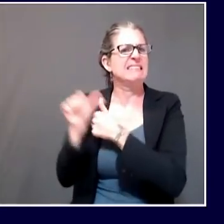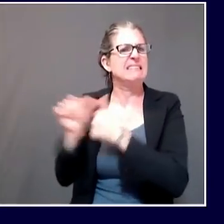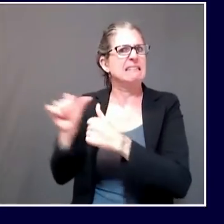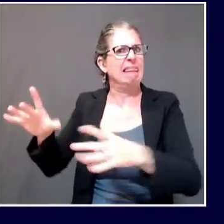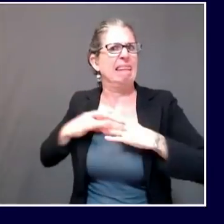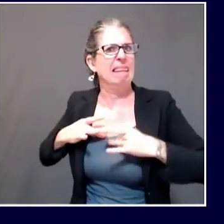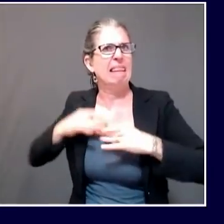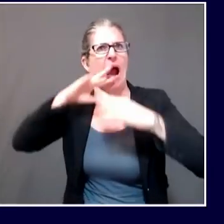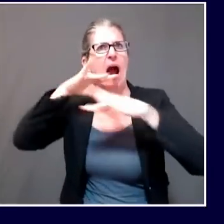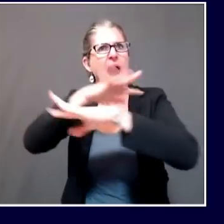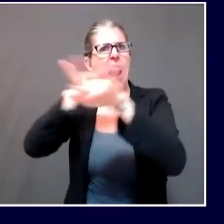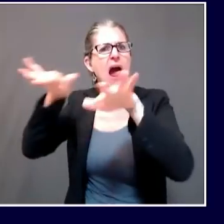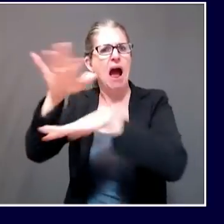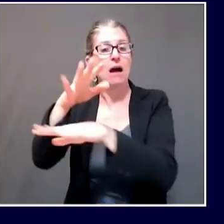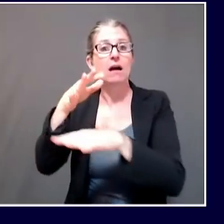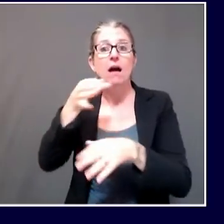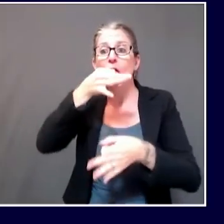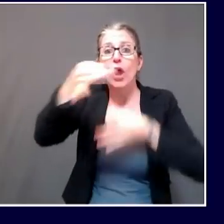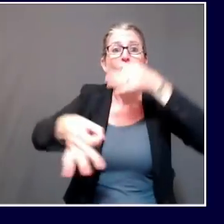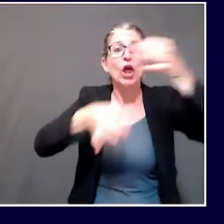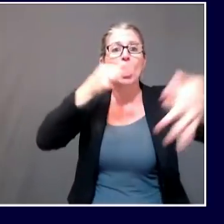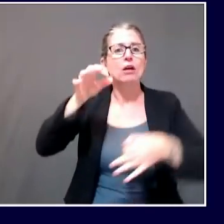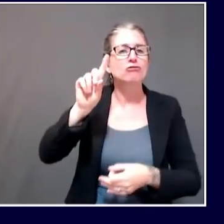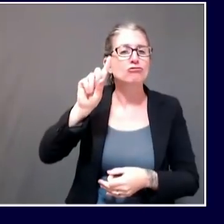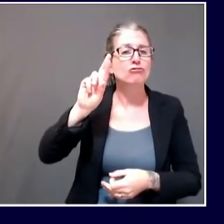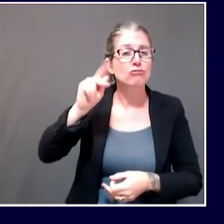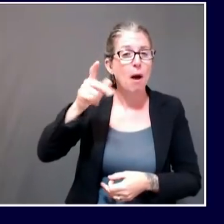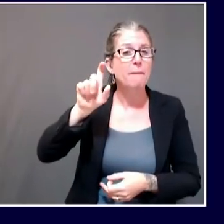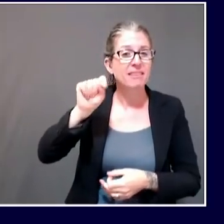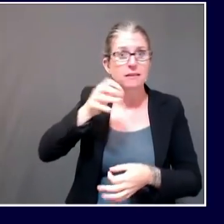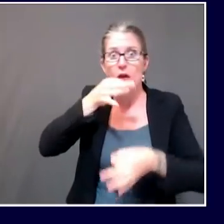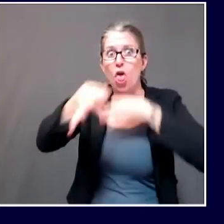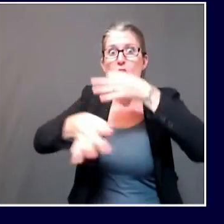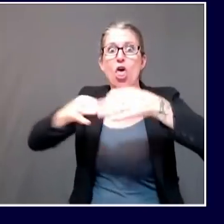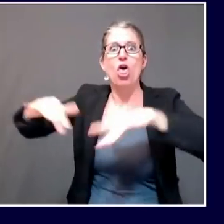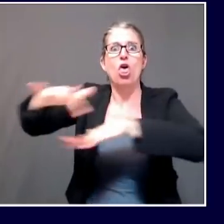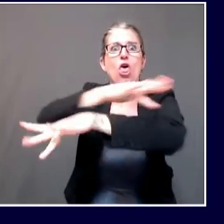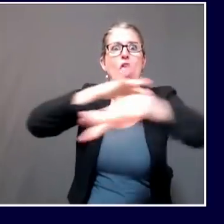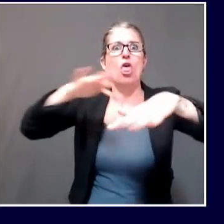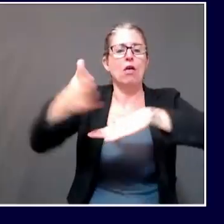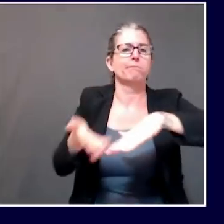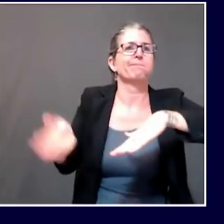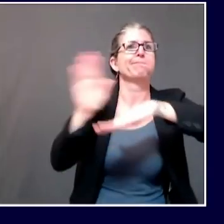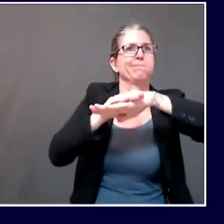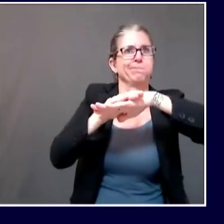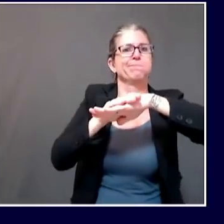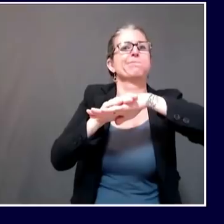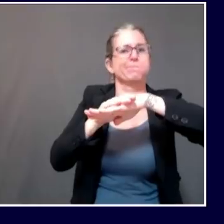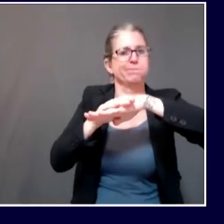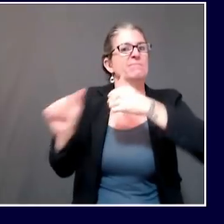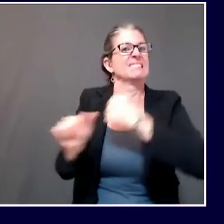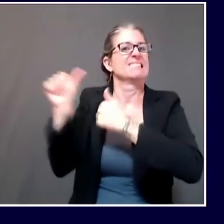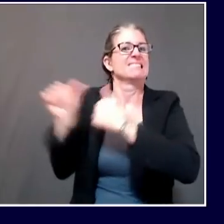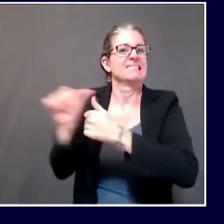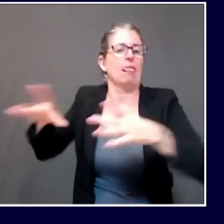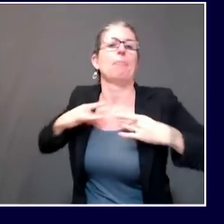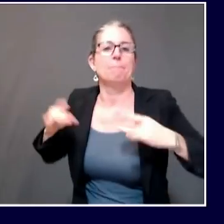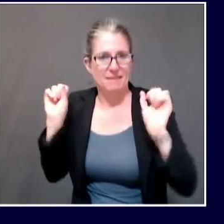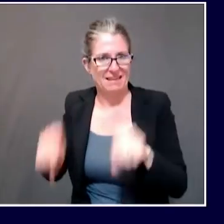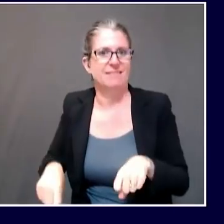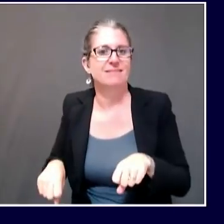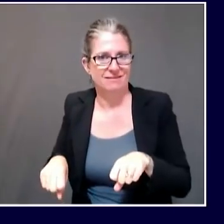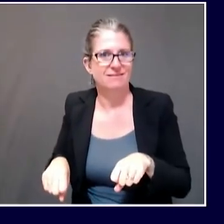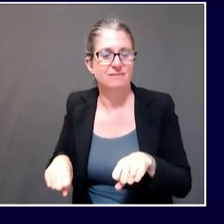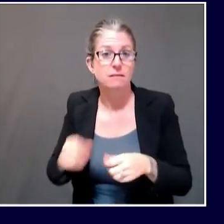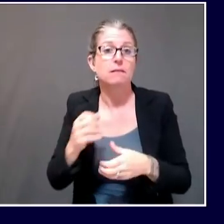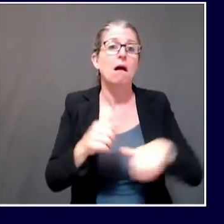that might create a greater risk of transmission. So, in the guidance document that's posted on the Department of Education website, there